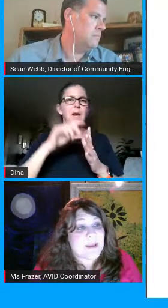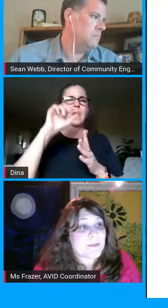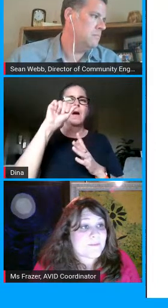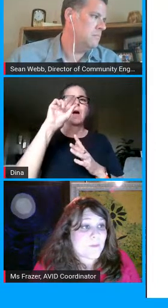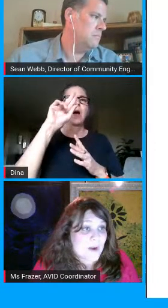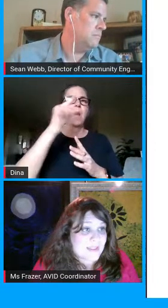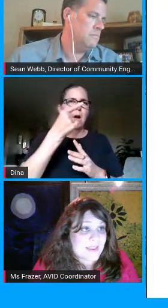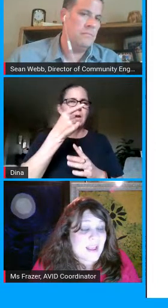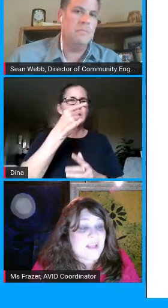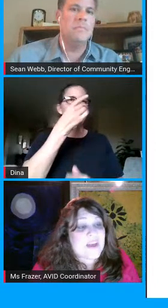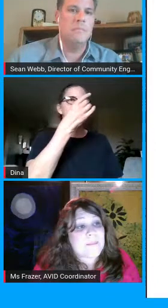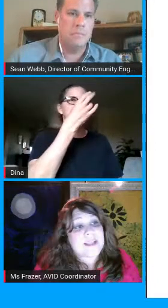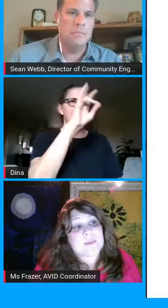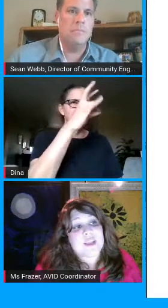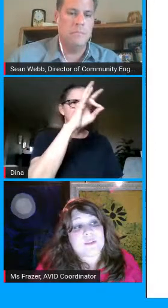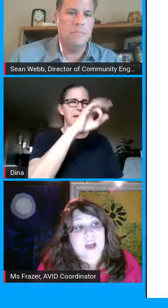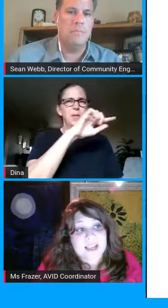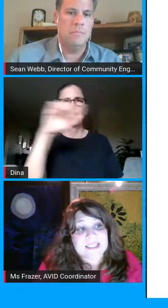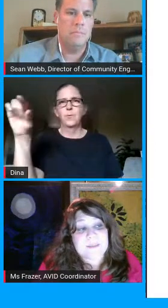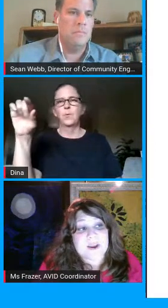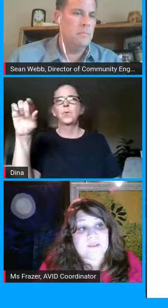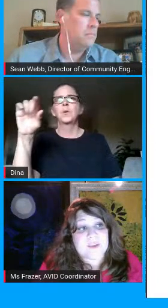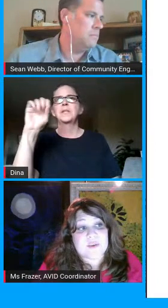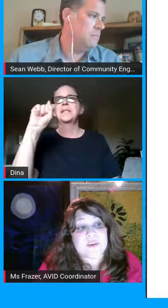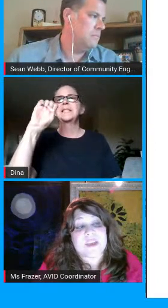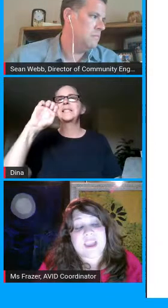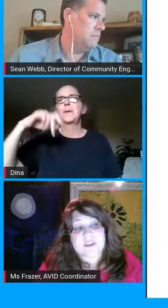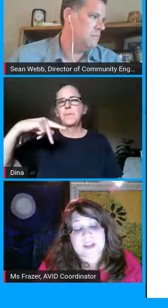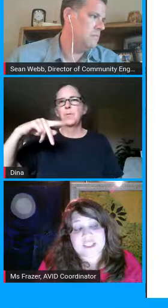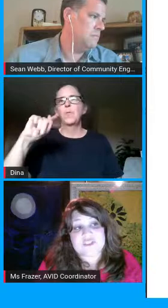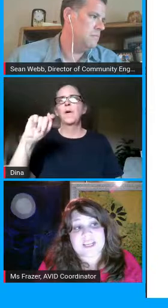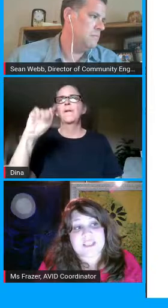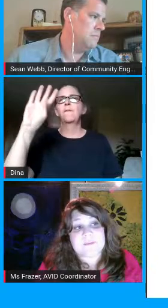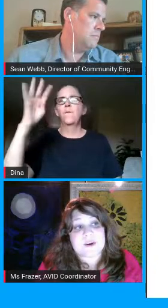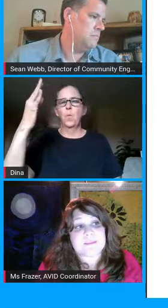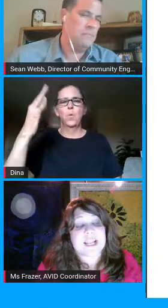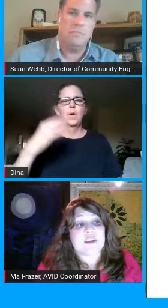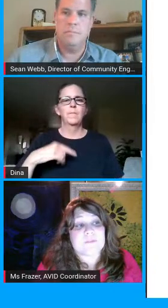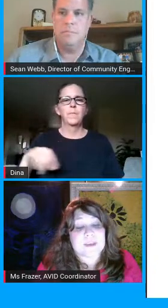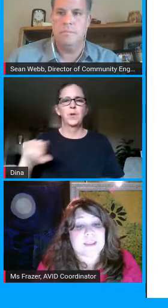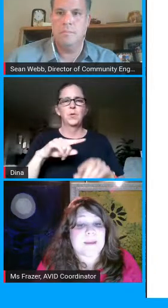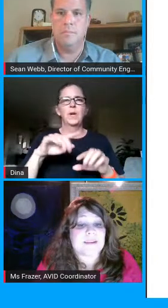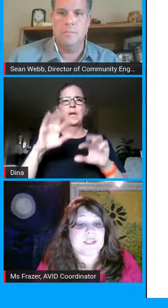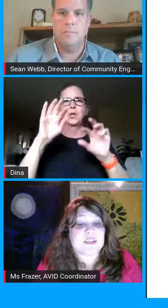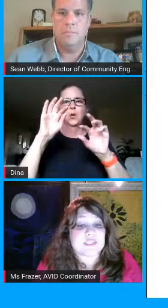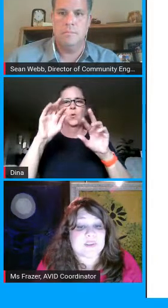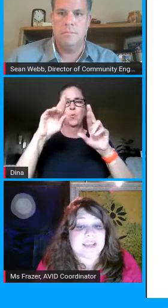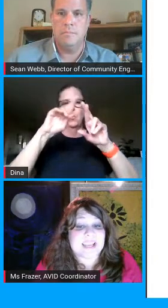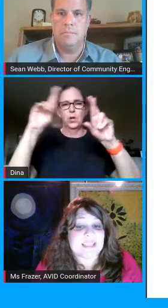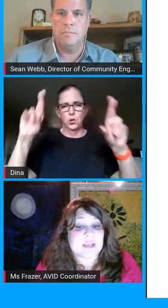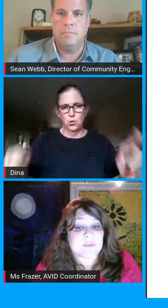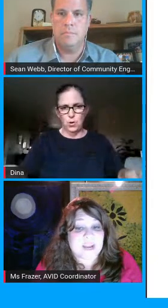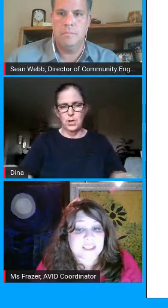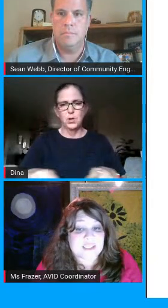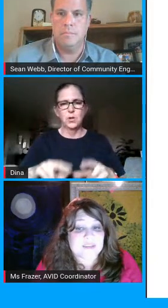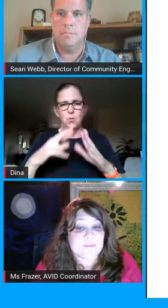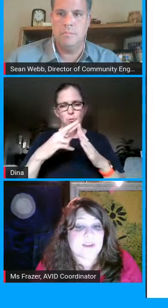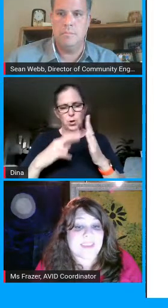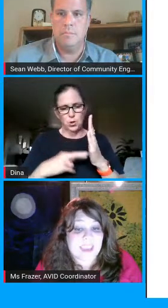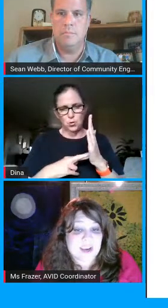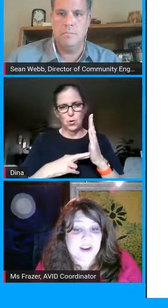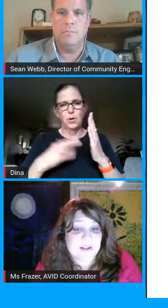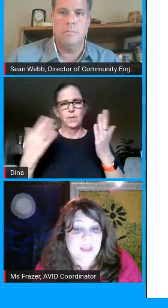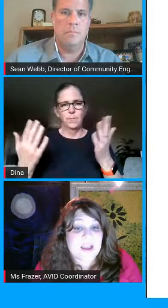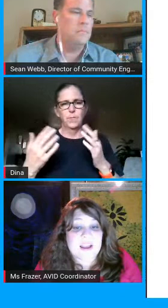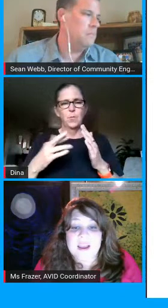until september 4th that means when you log into parent view you'll get your registration forms and you'll fill them out so your student is registered